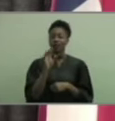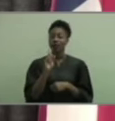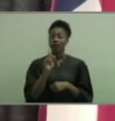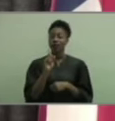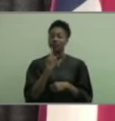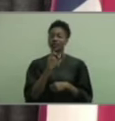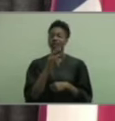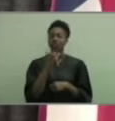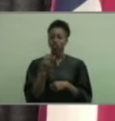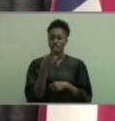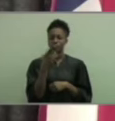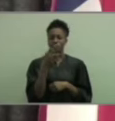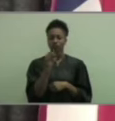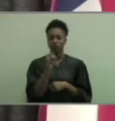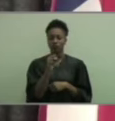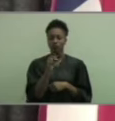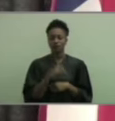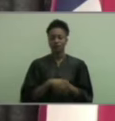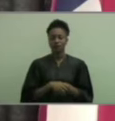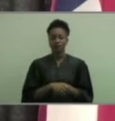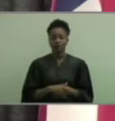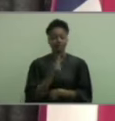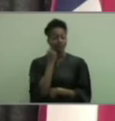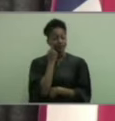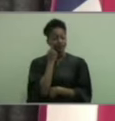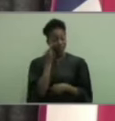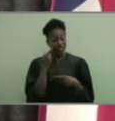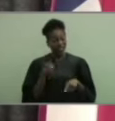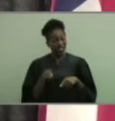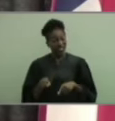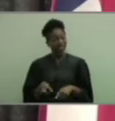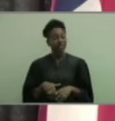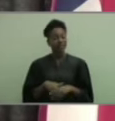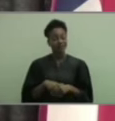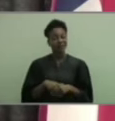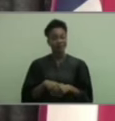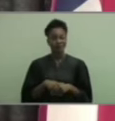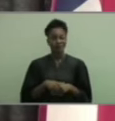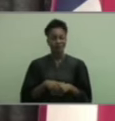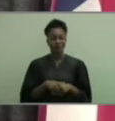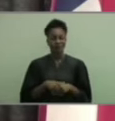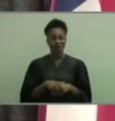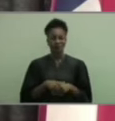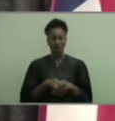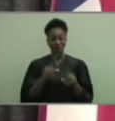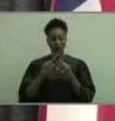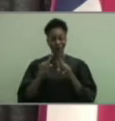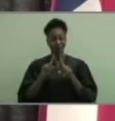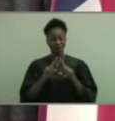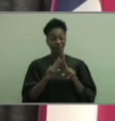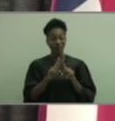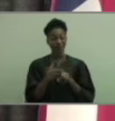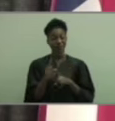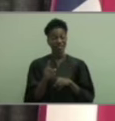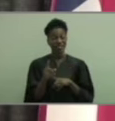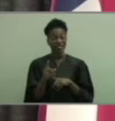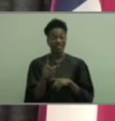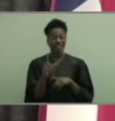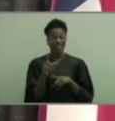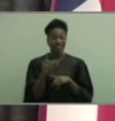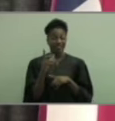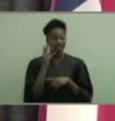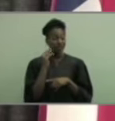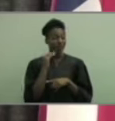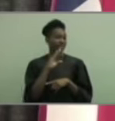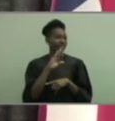High School. Recent events have caused you to have near experiences that none of us could have